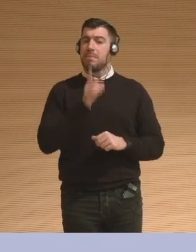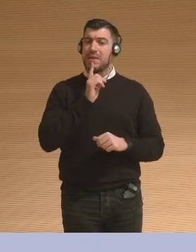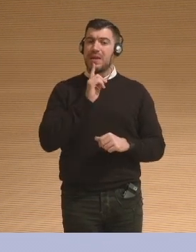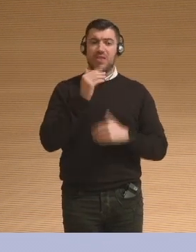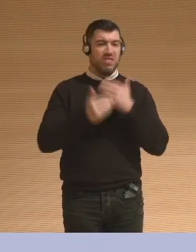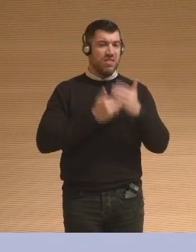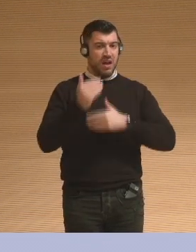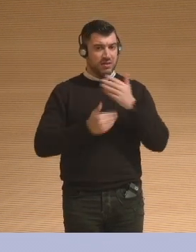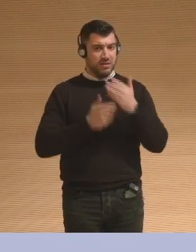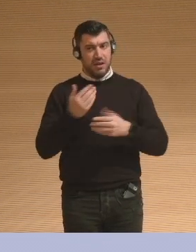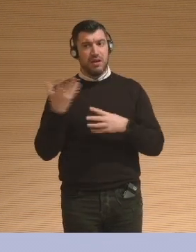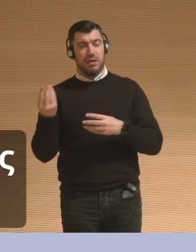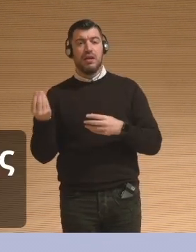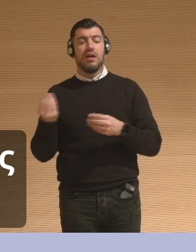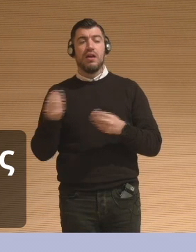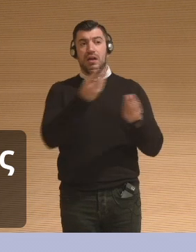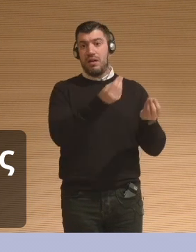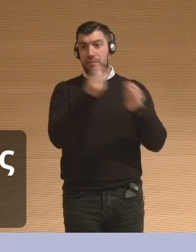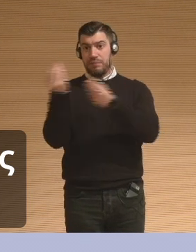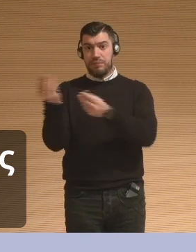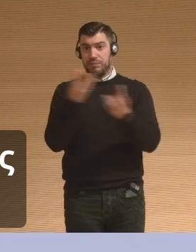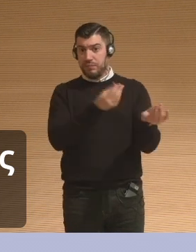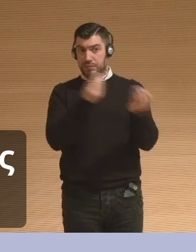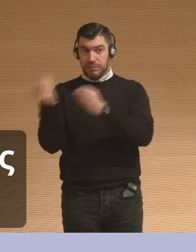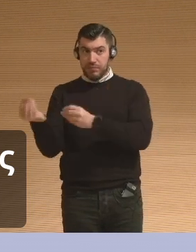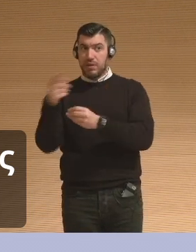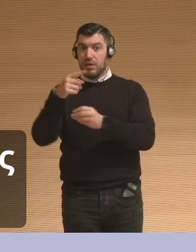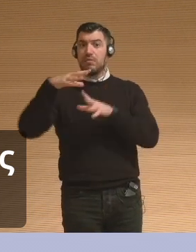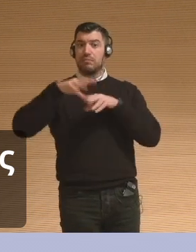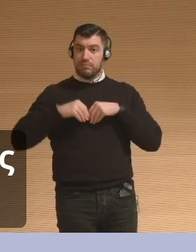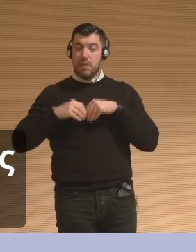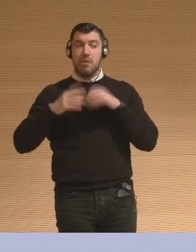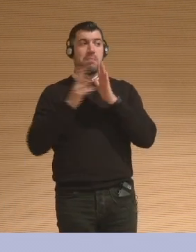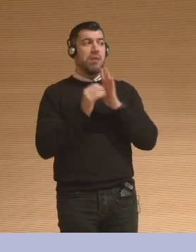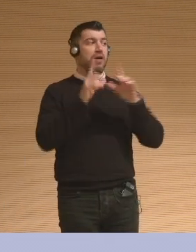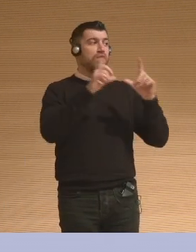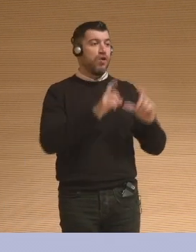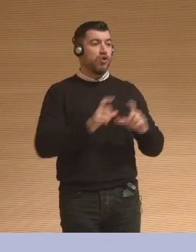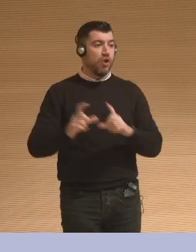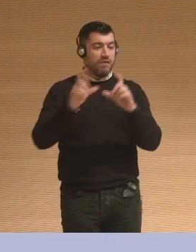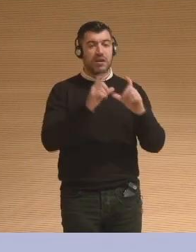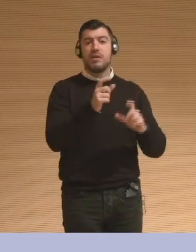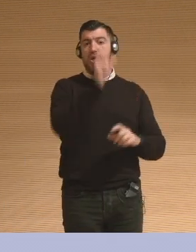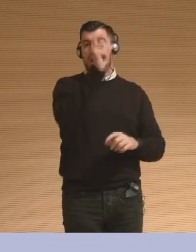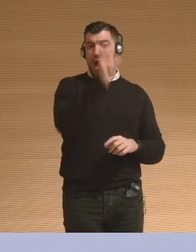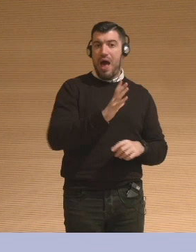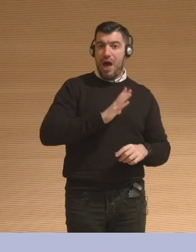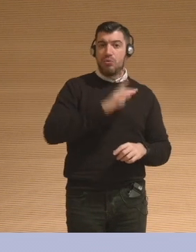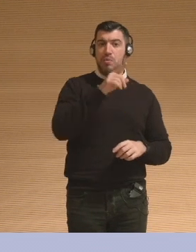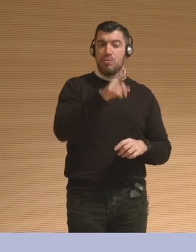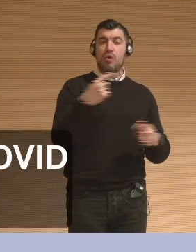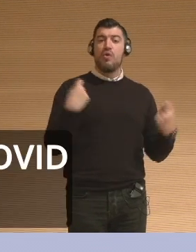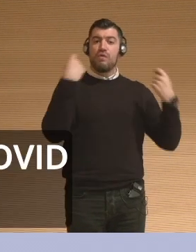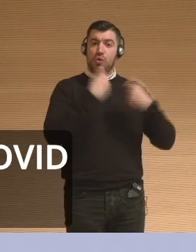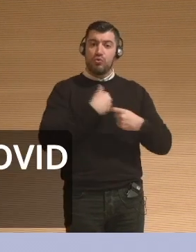wear and tear on textiles and talk about making and touching. It was truly powerful.